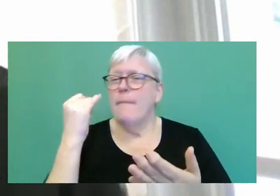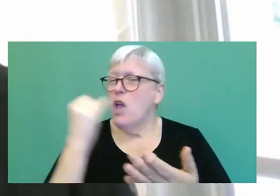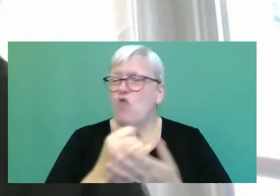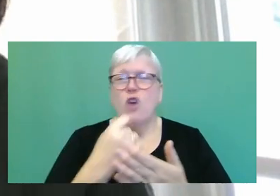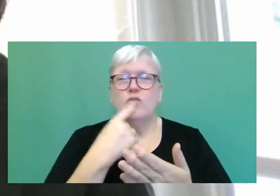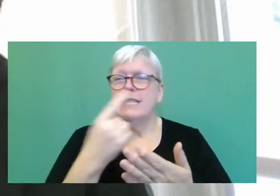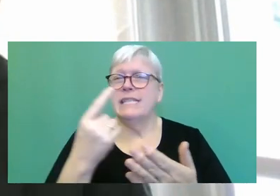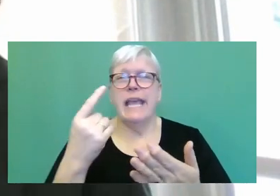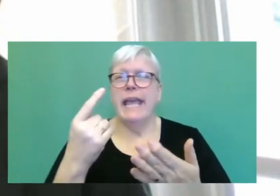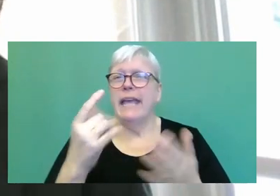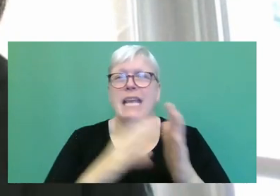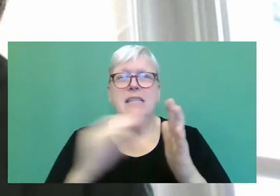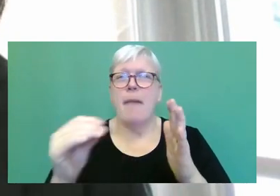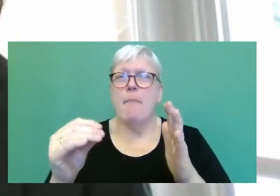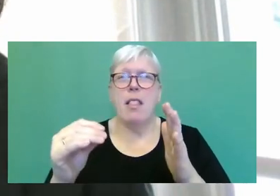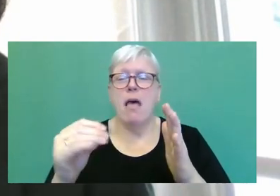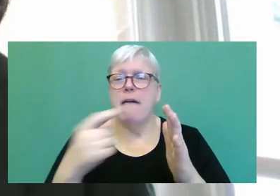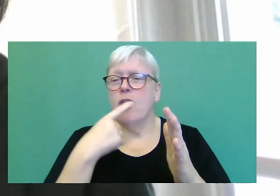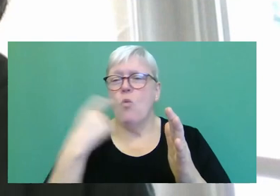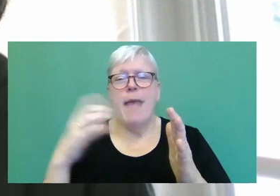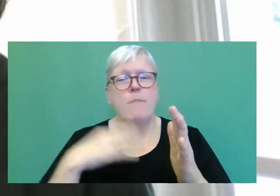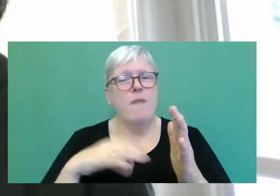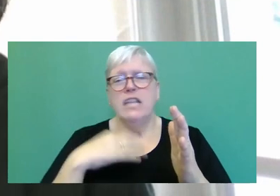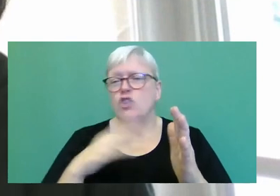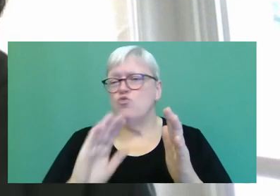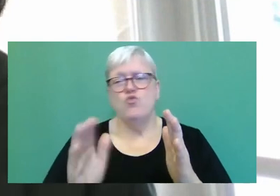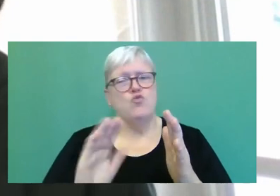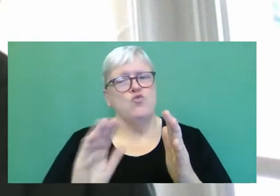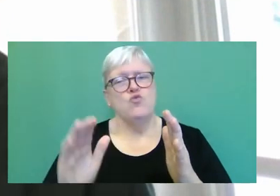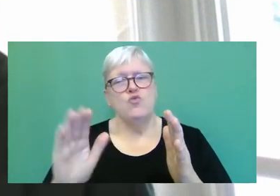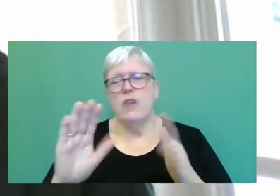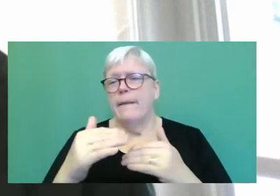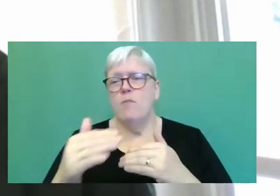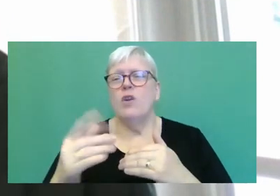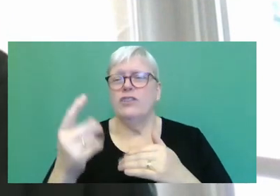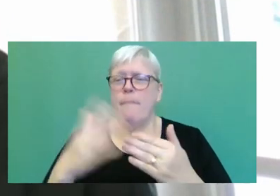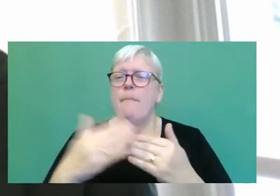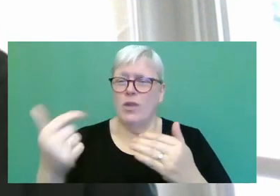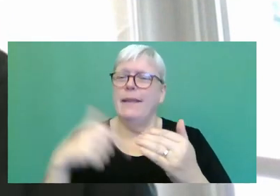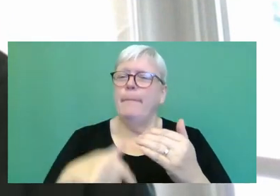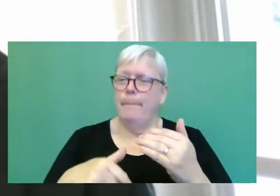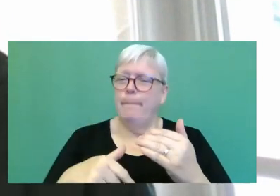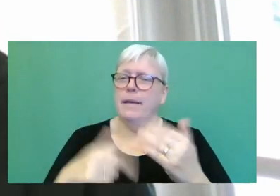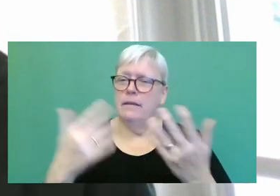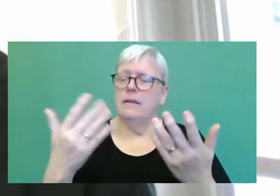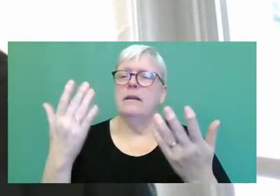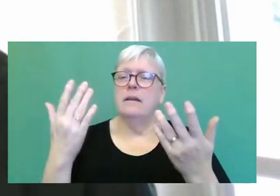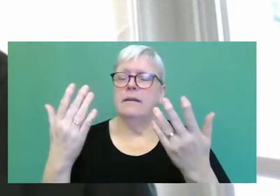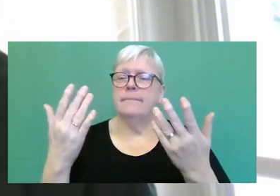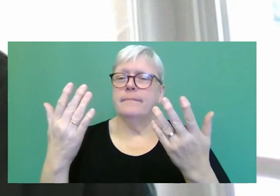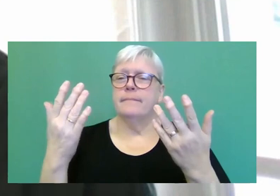example of white privilege, and nothing more. But, you know, Harriet